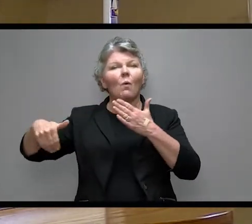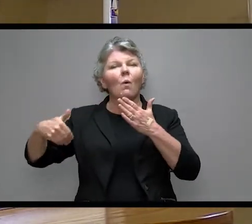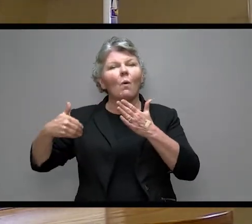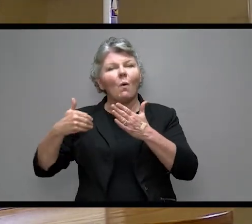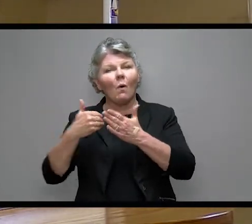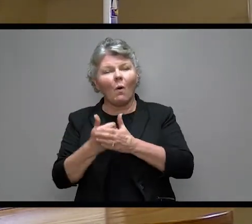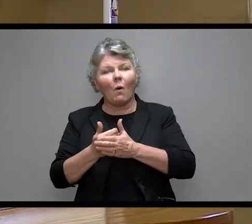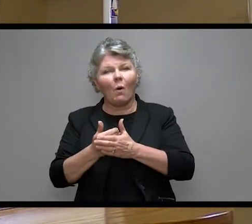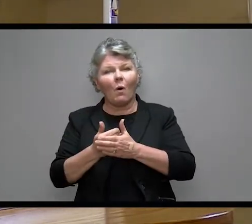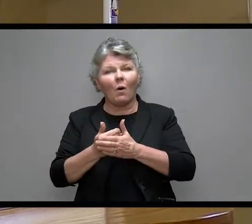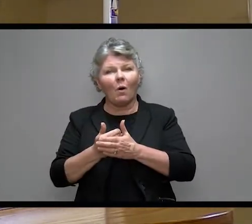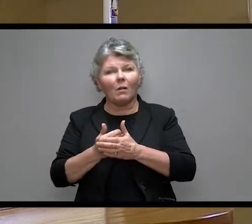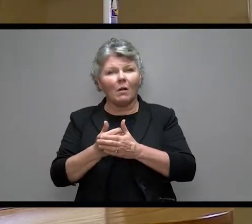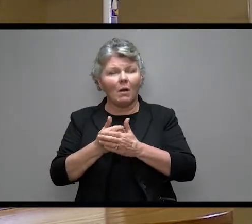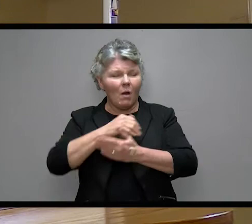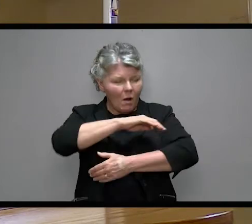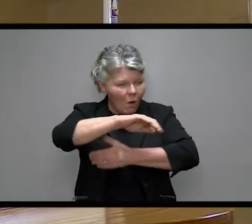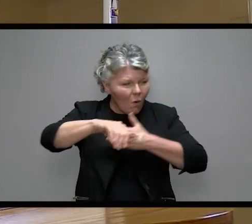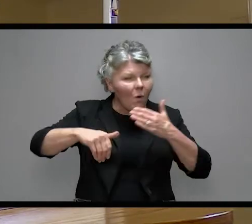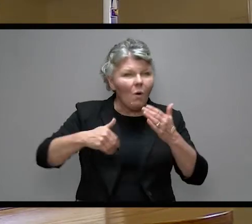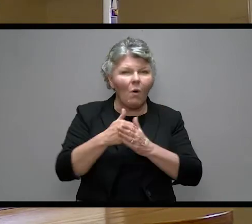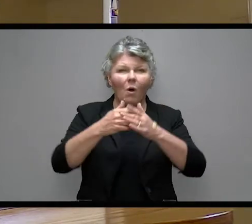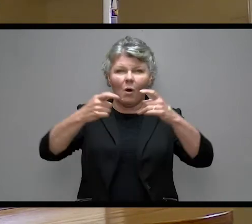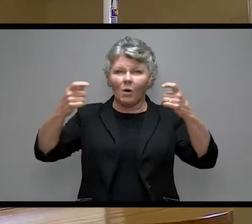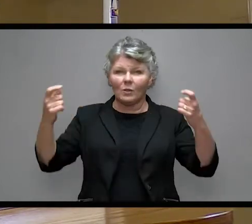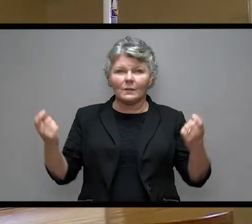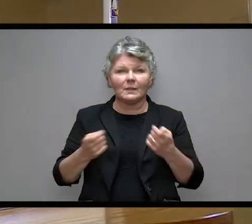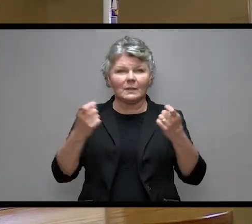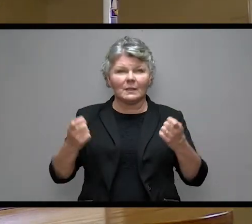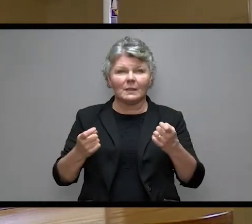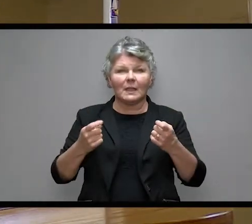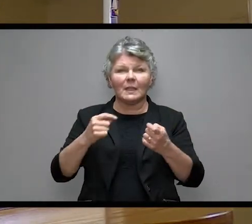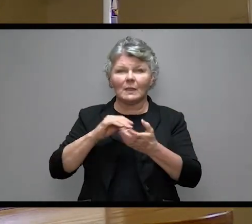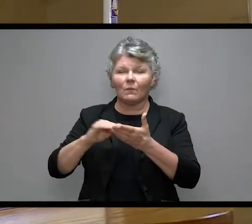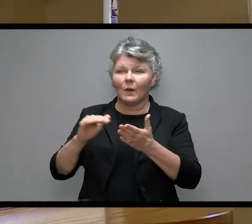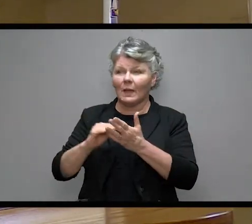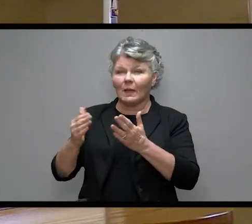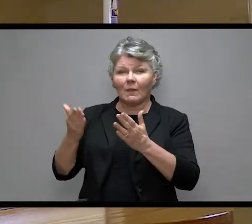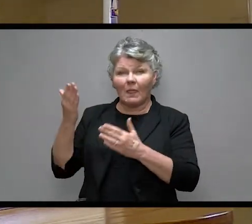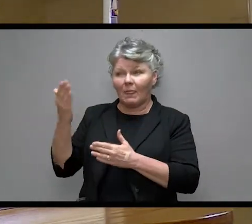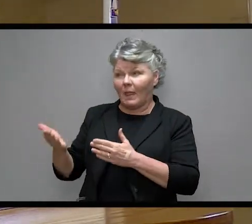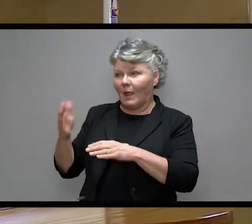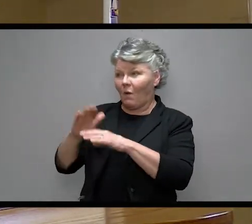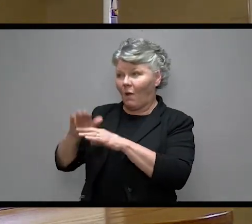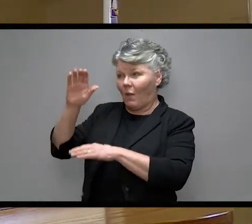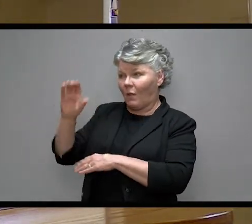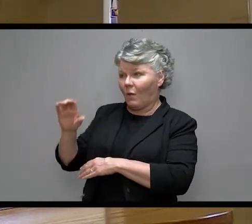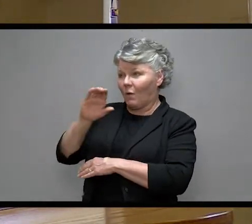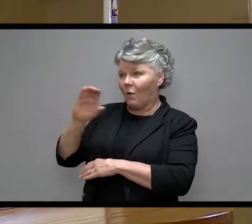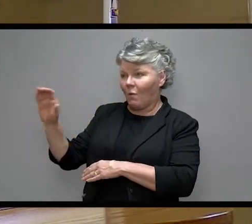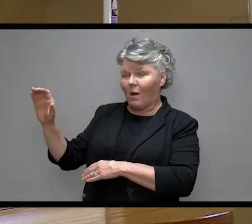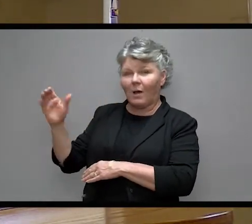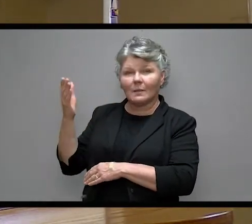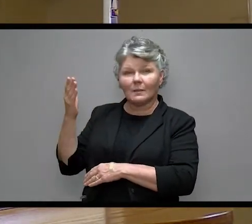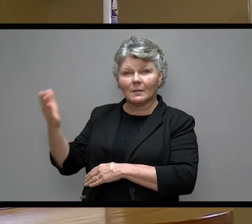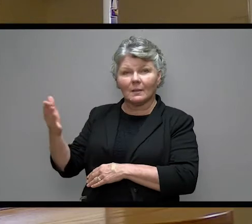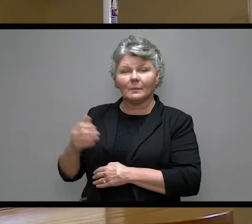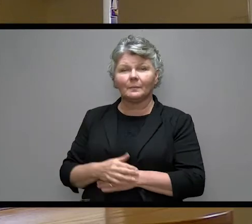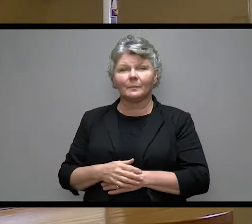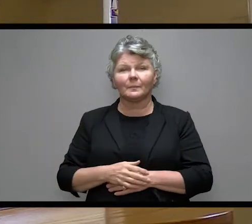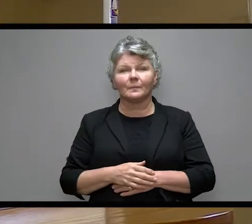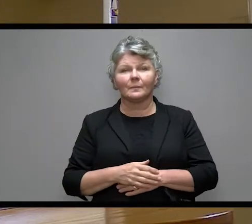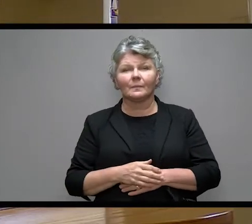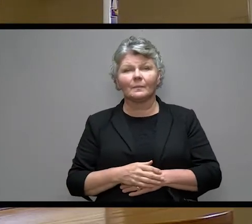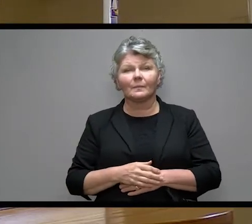sins have been atoned in the sacrifice of our Savior at Golgotha. So complete